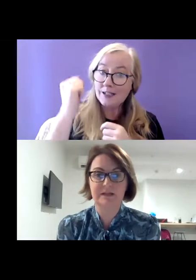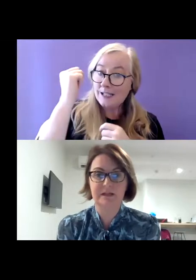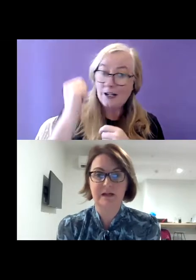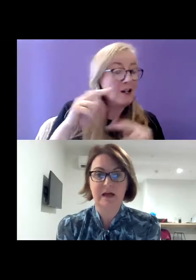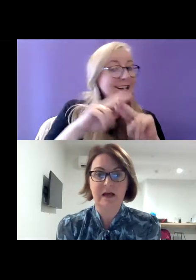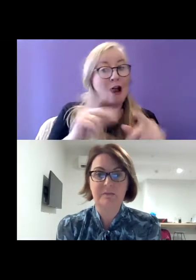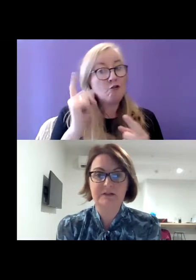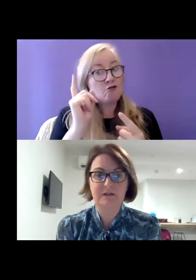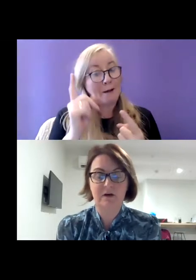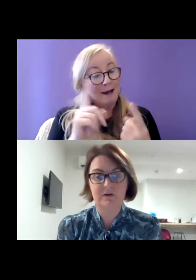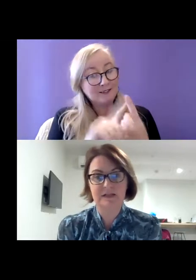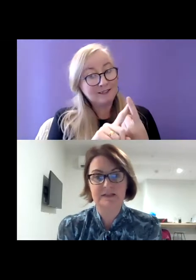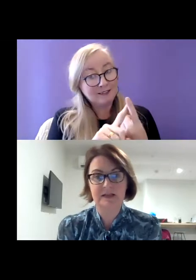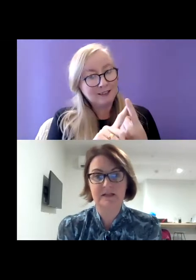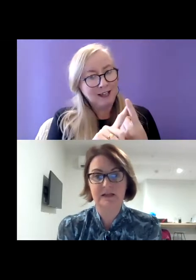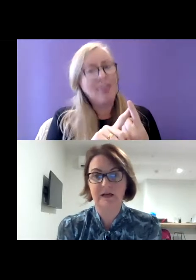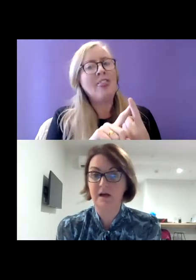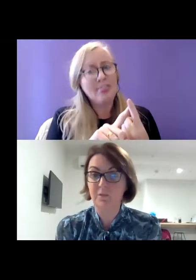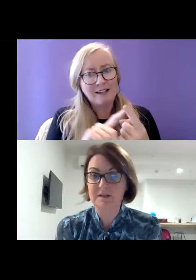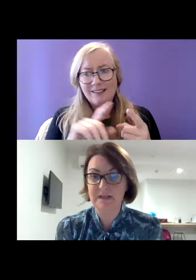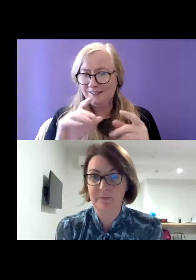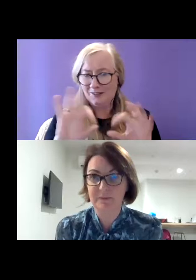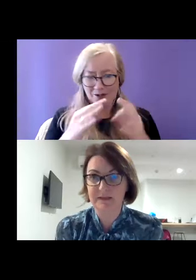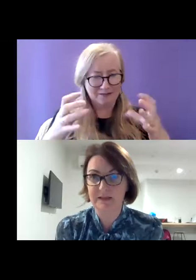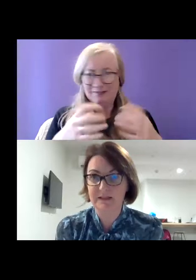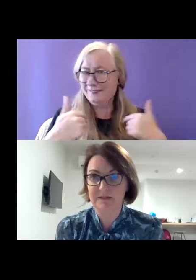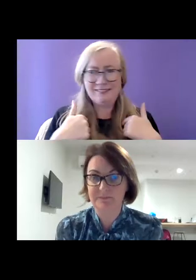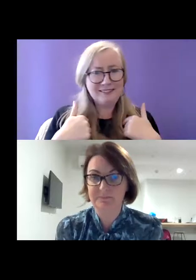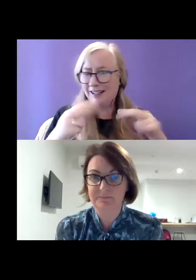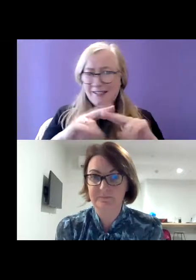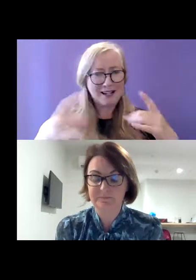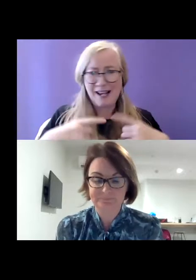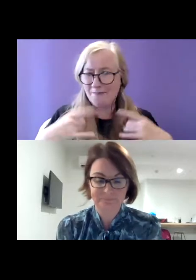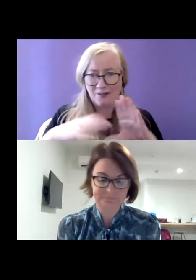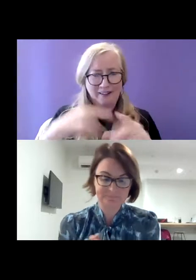recommend it and back to the congregated setting yeah I wasn't happy with that either